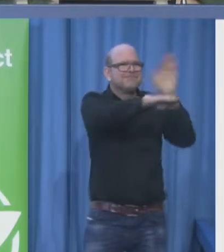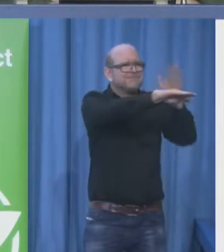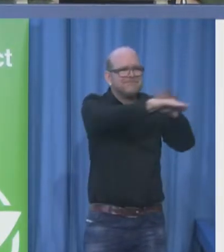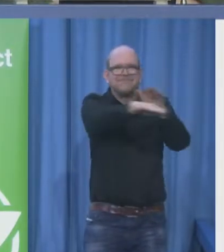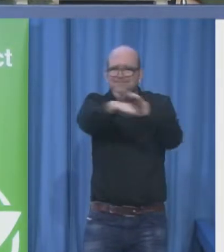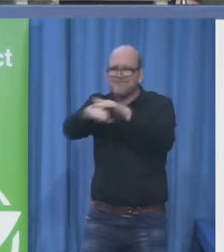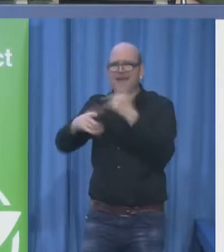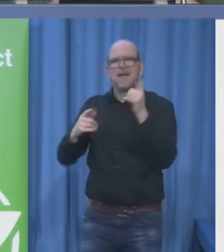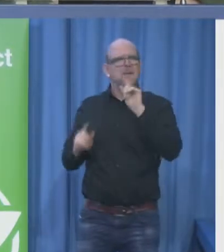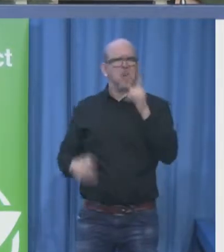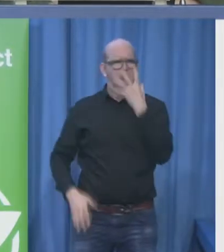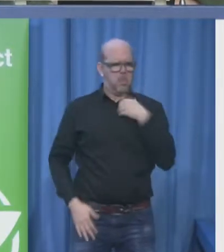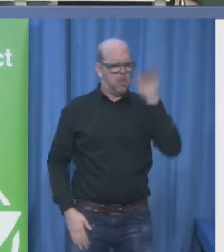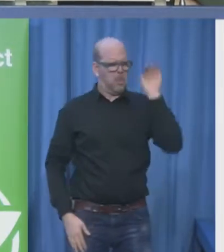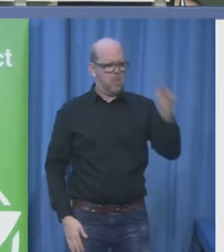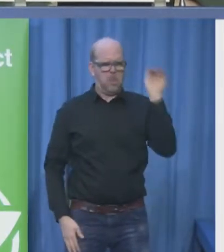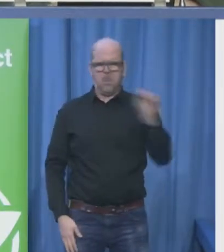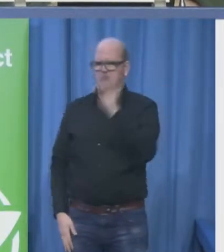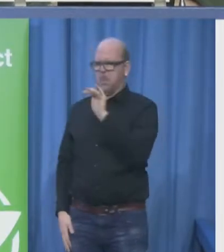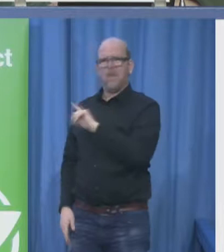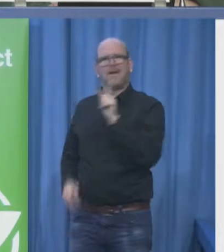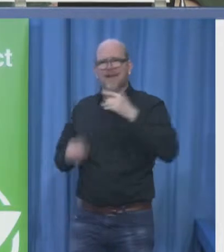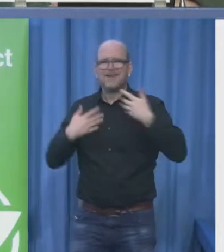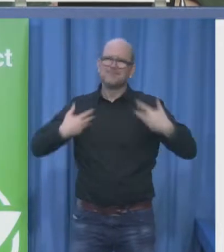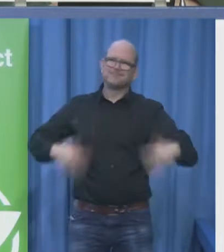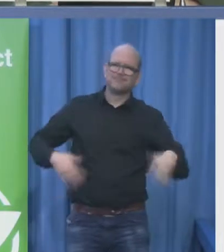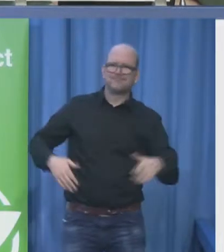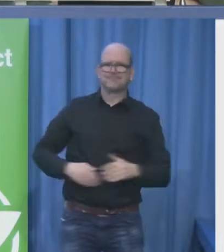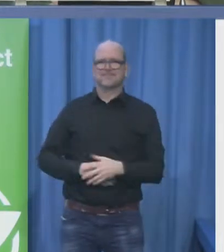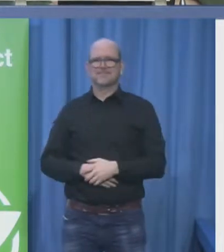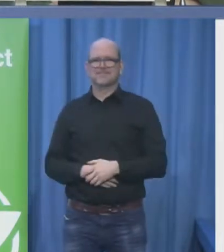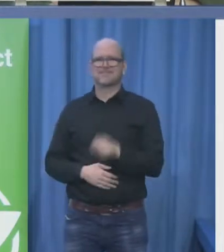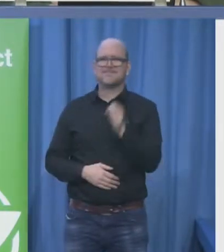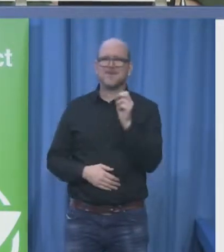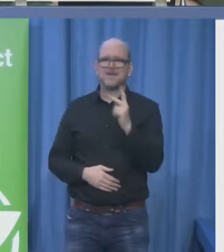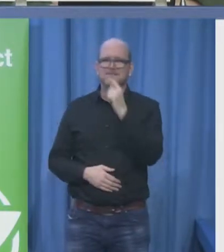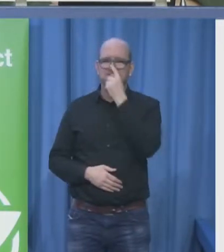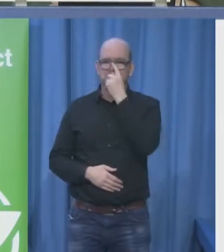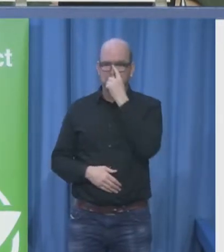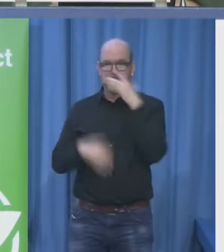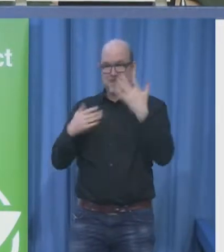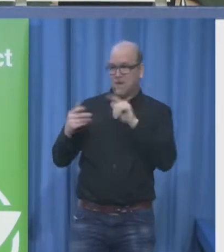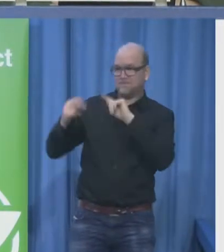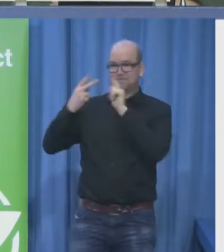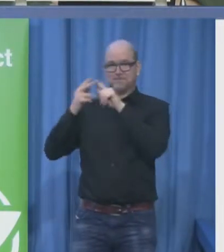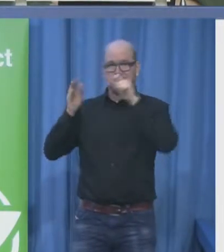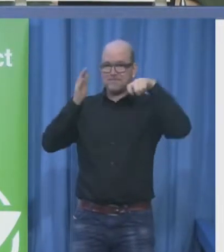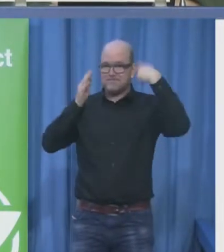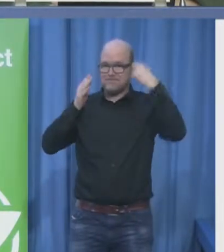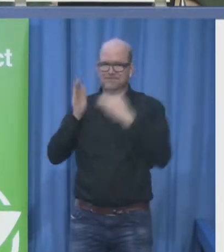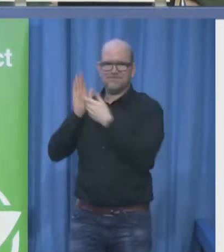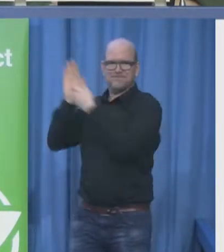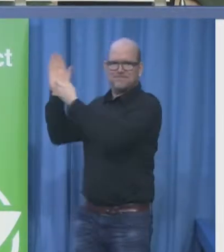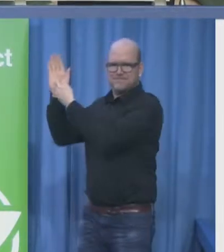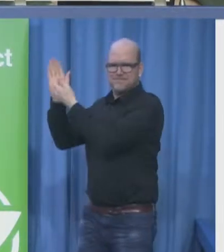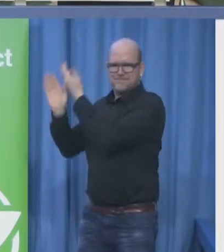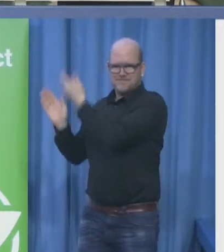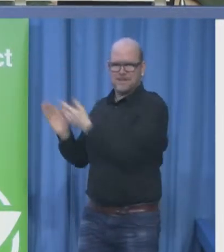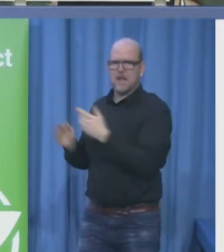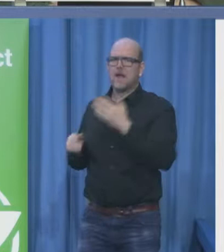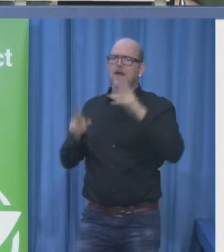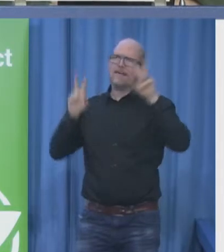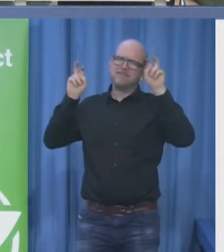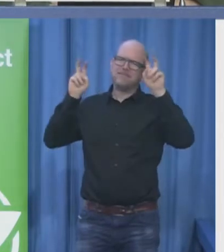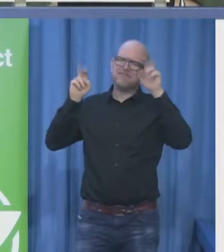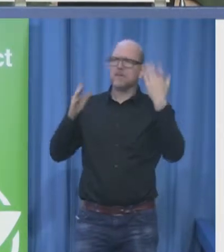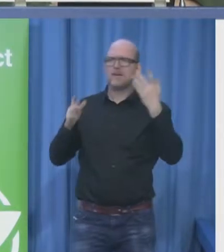a competition that channel 4 in the uk launched where they announced that the best advertisements which featured people with disabilities